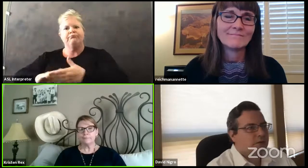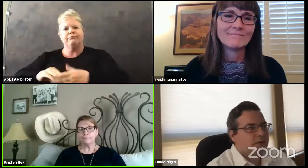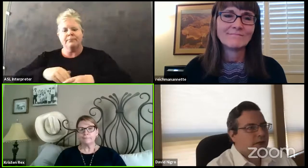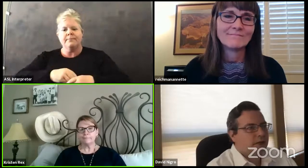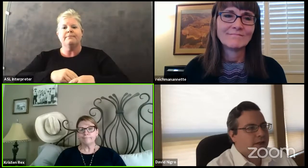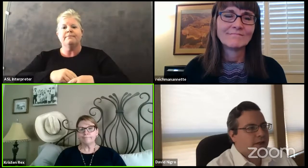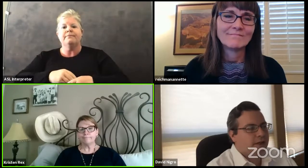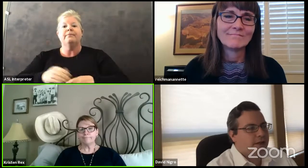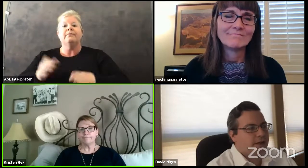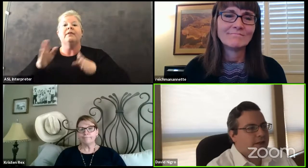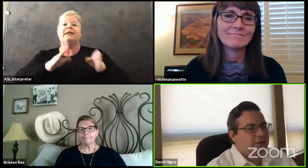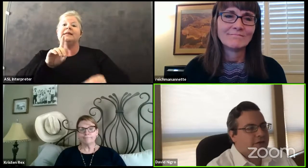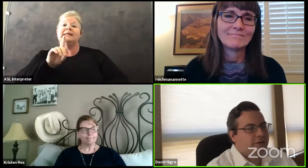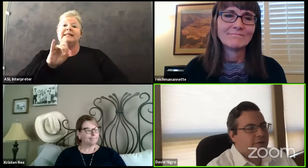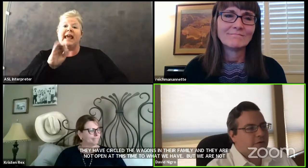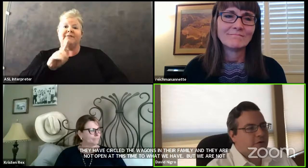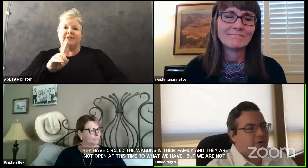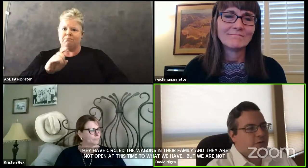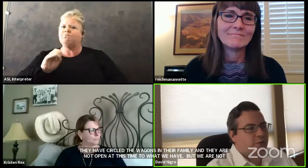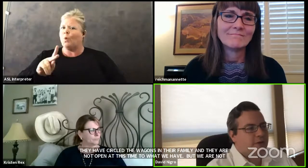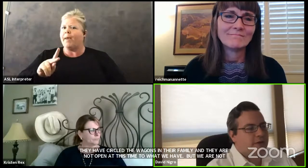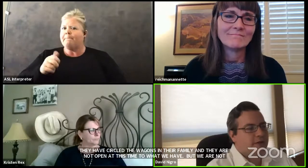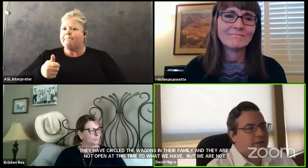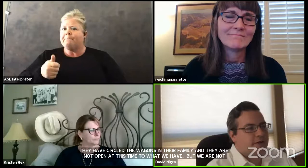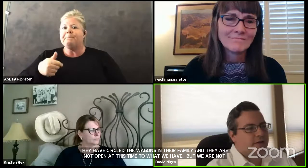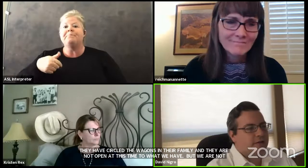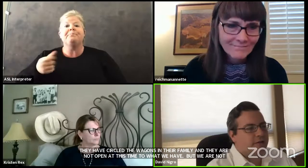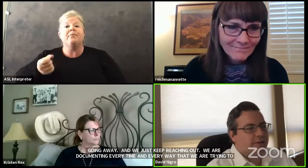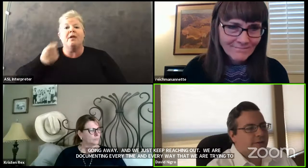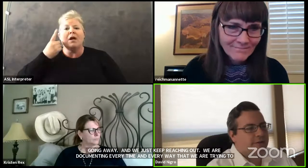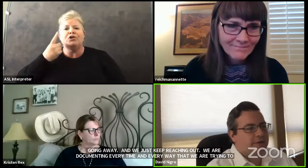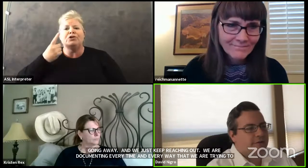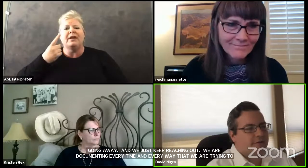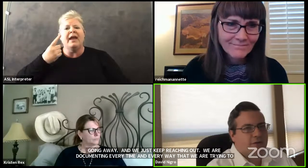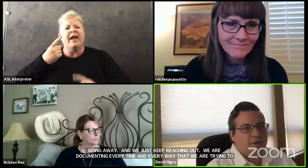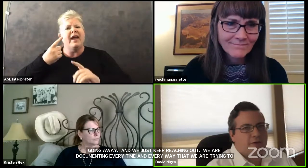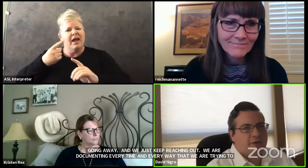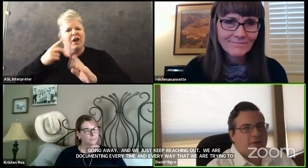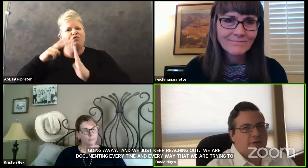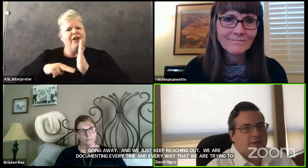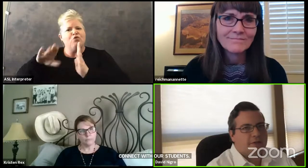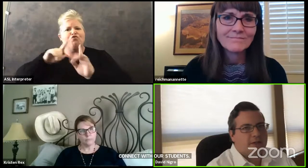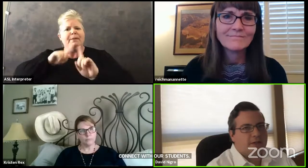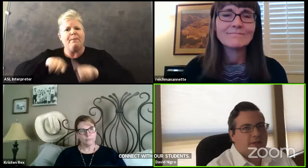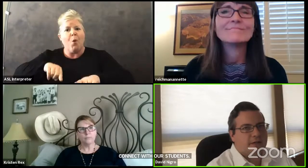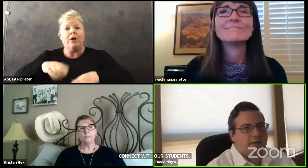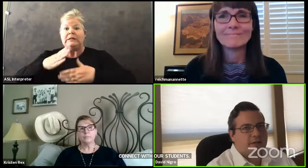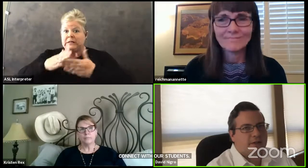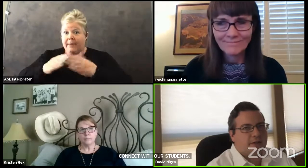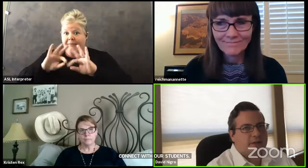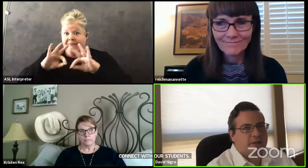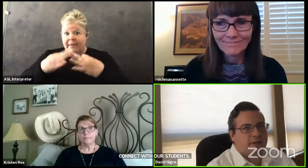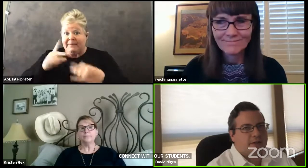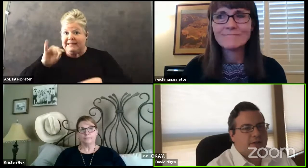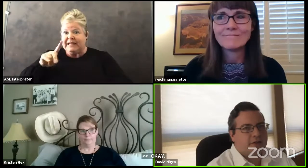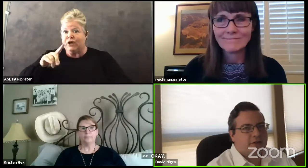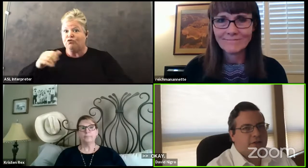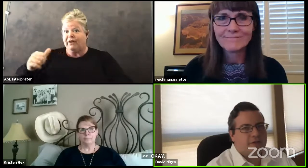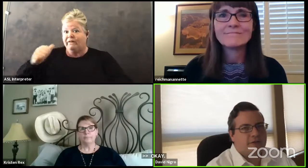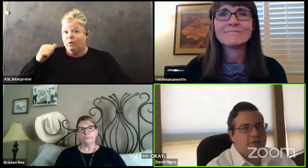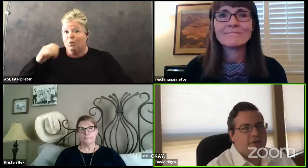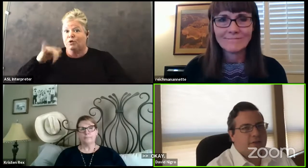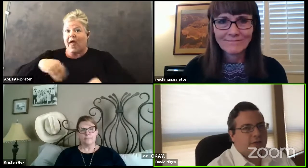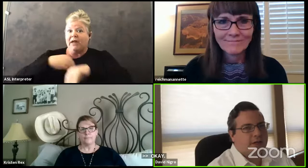Okay. And I understand from your report that there are some families that have refused some of the, the tele-education